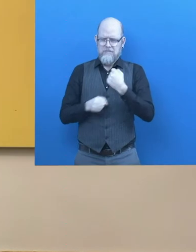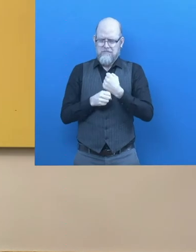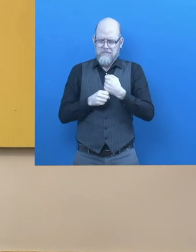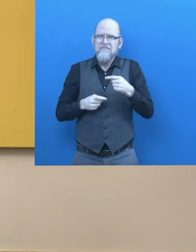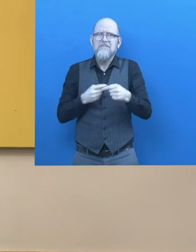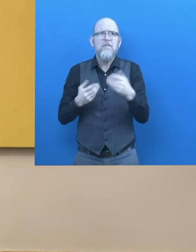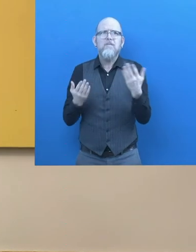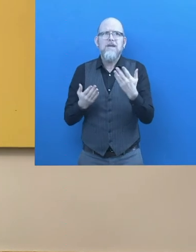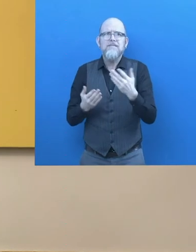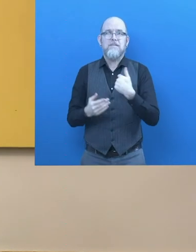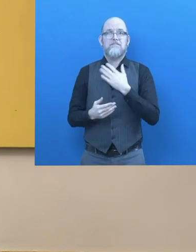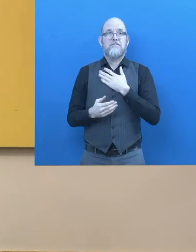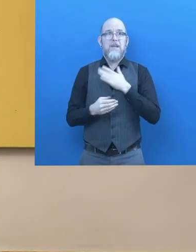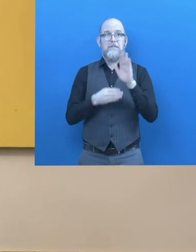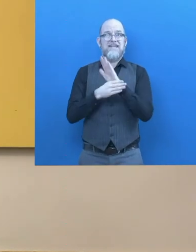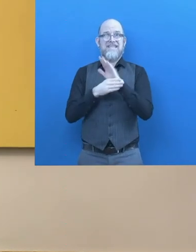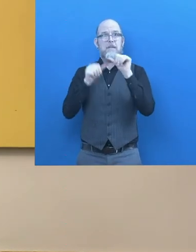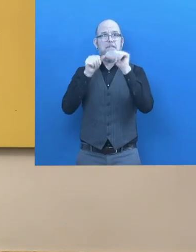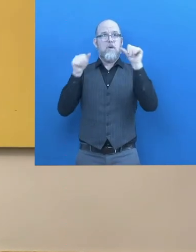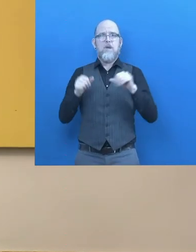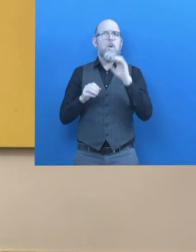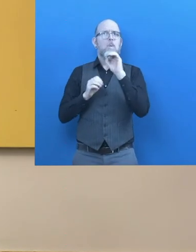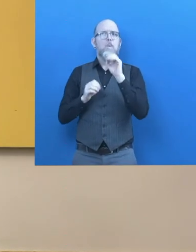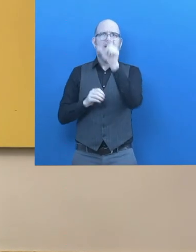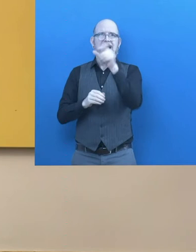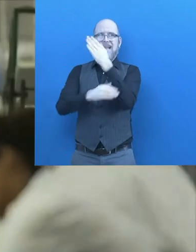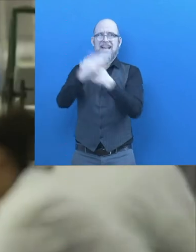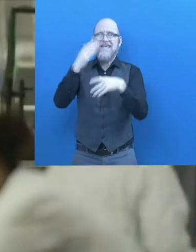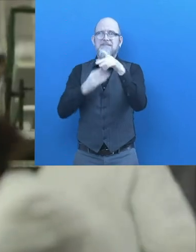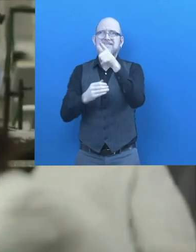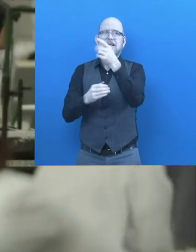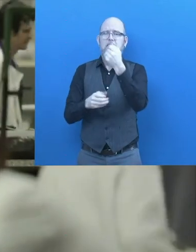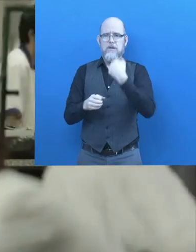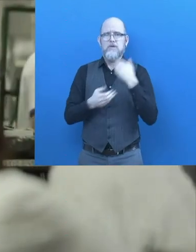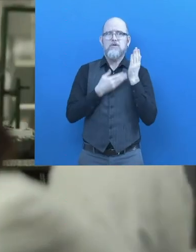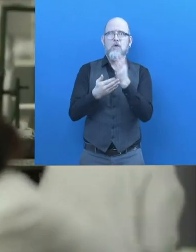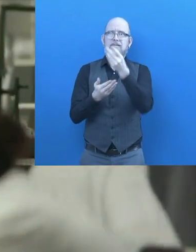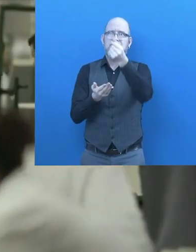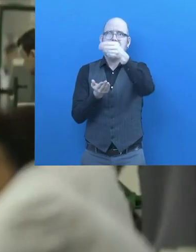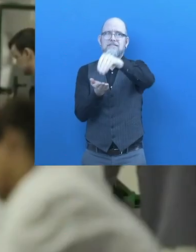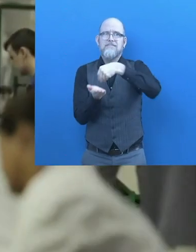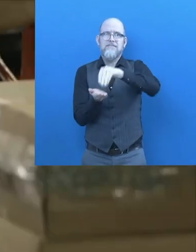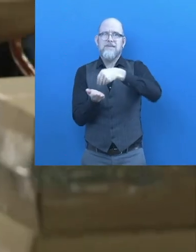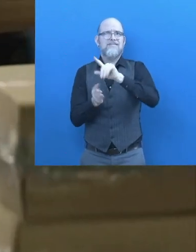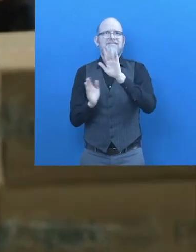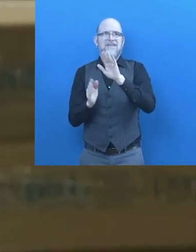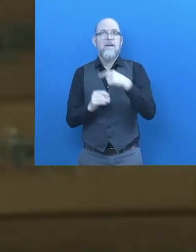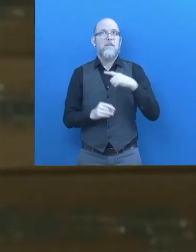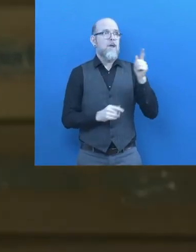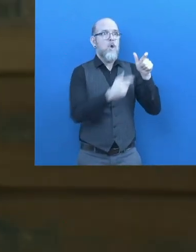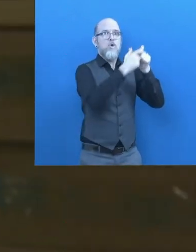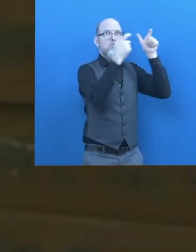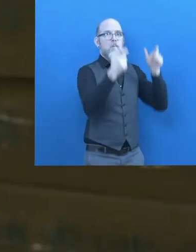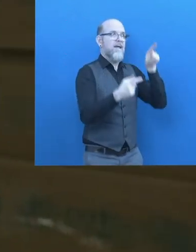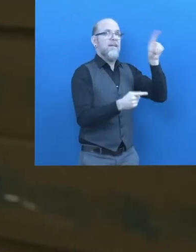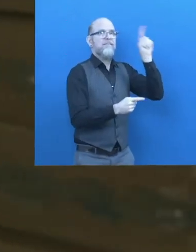In our business model we never charge anything for people with disabilities. Our revenue comes from the companies. They pay for our